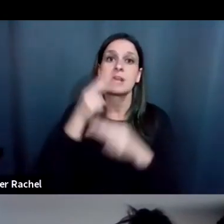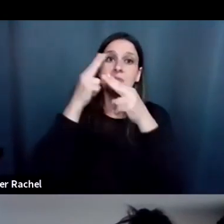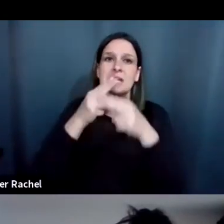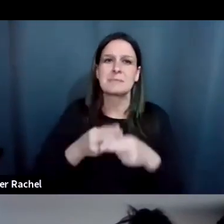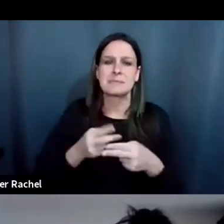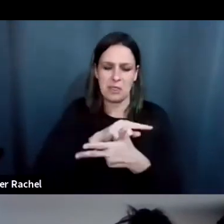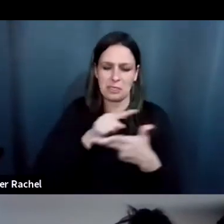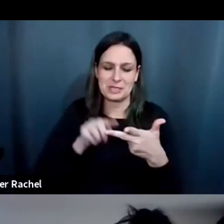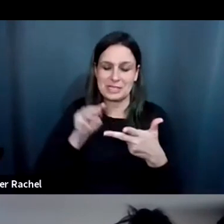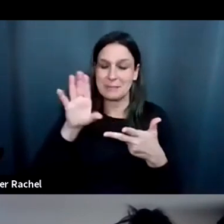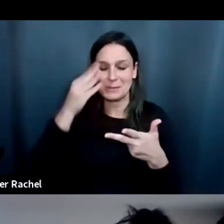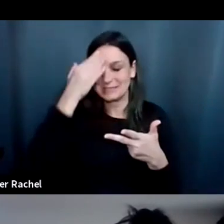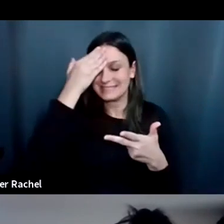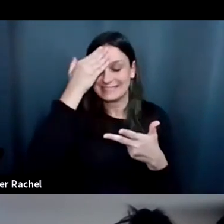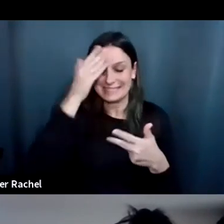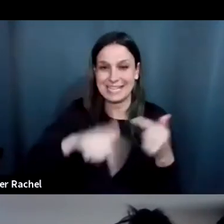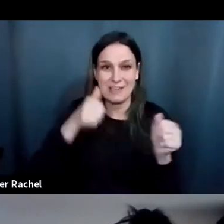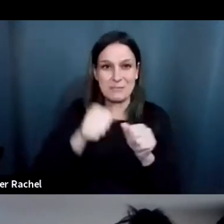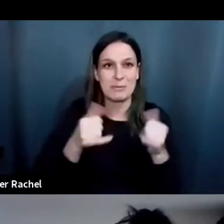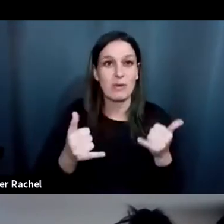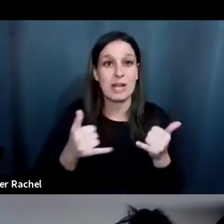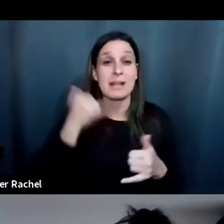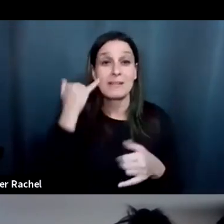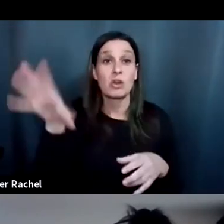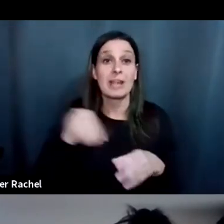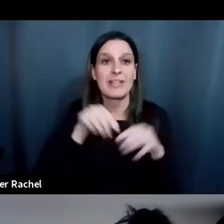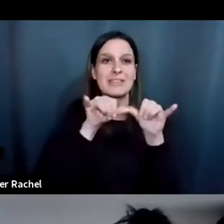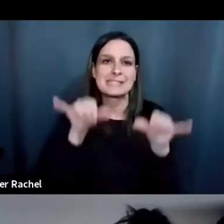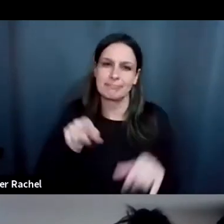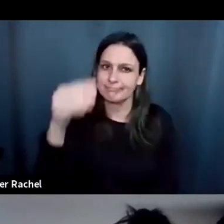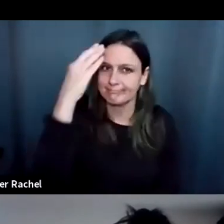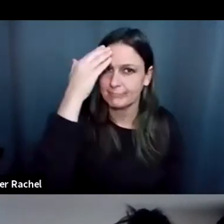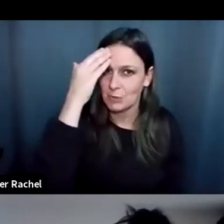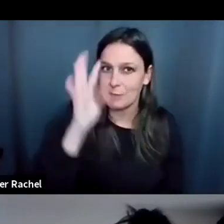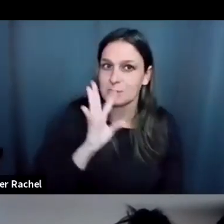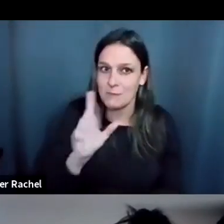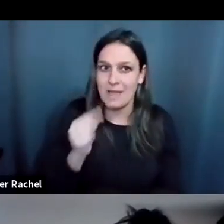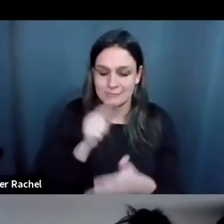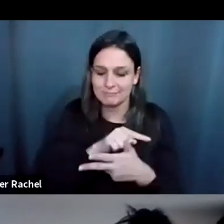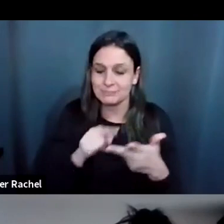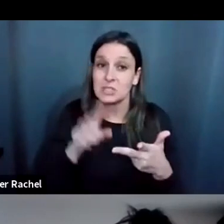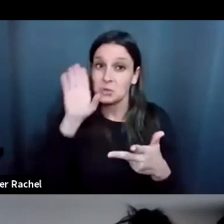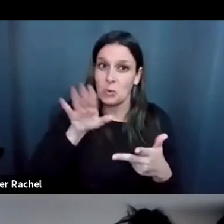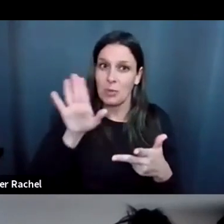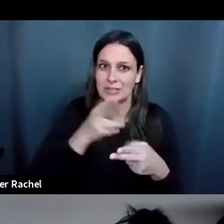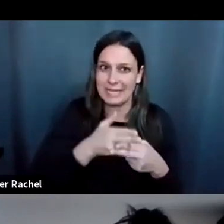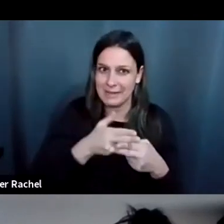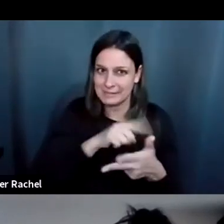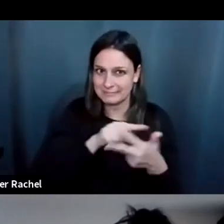three MCOs are escaping me right now, but if you're in this system, you know what I'm talking about and you know their names.